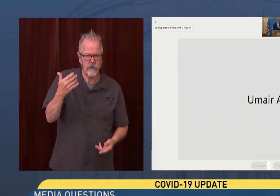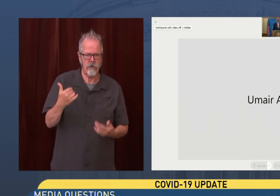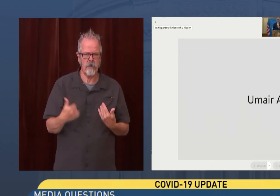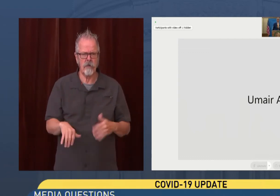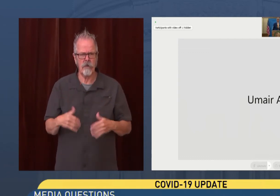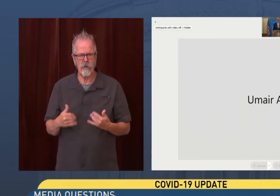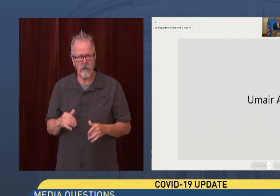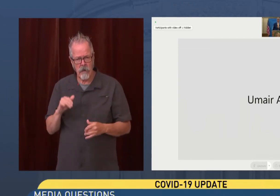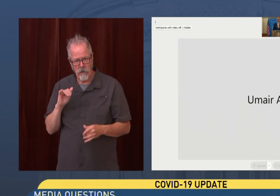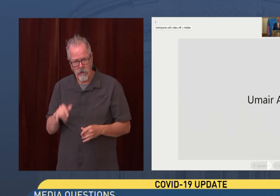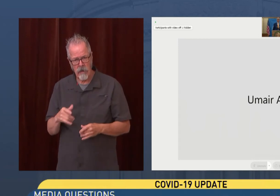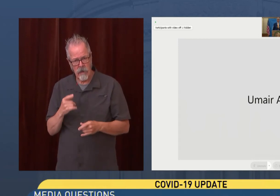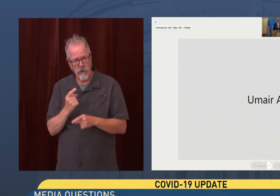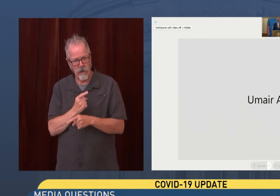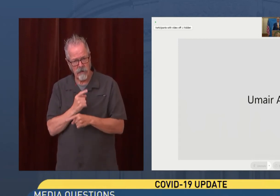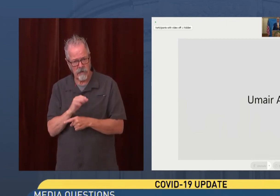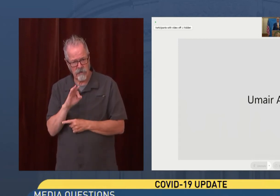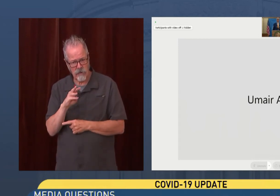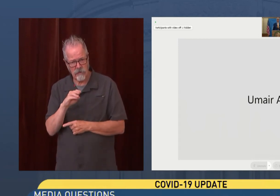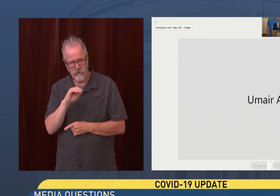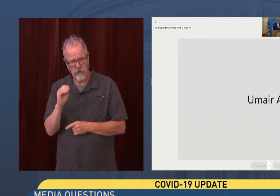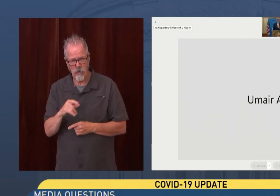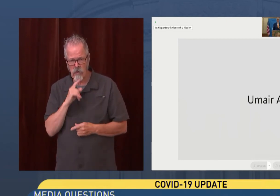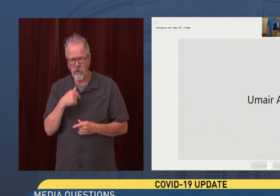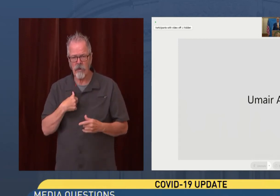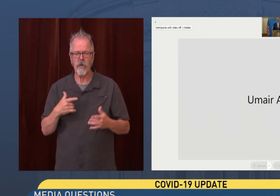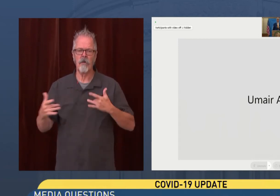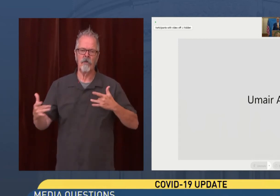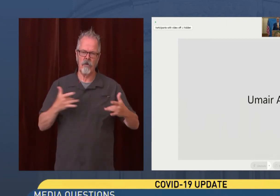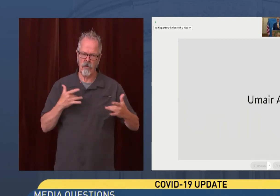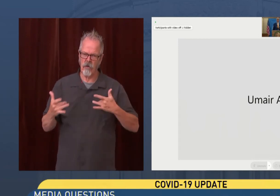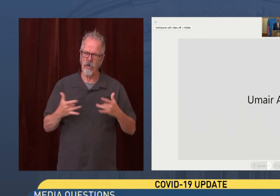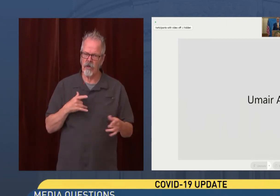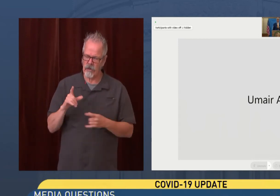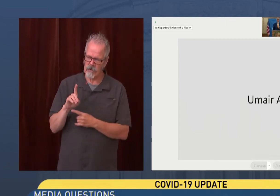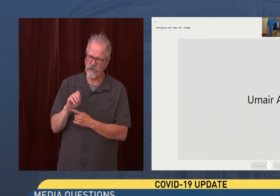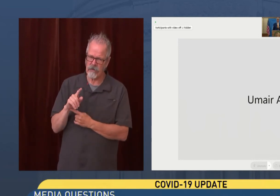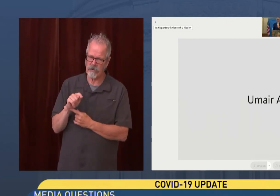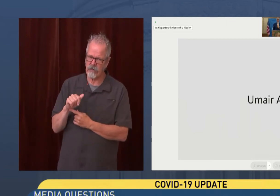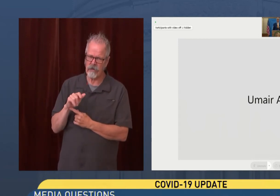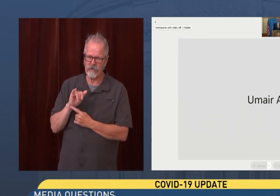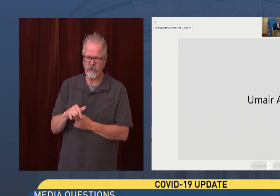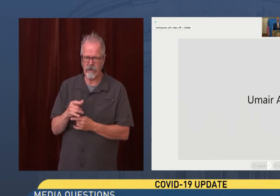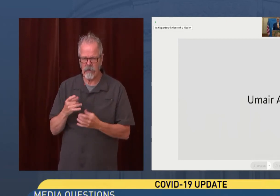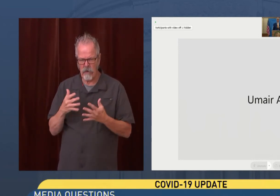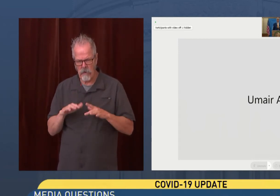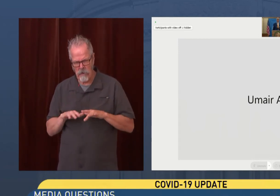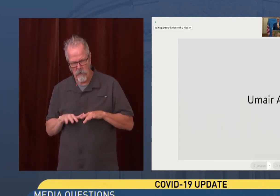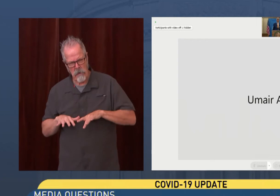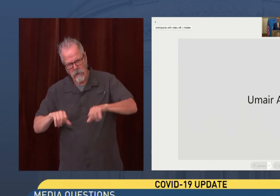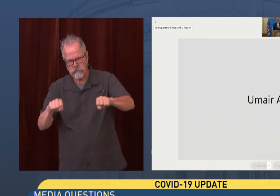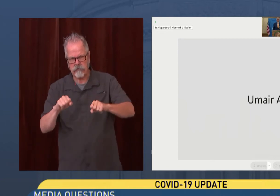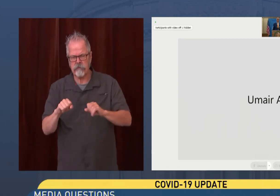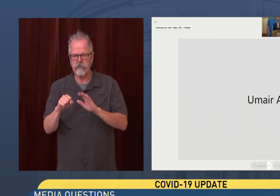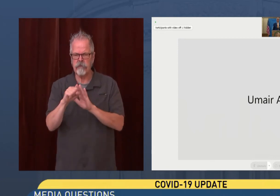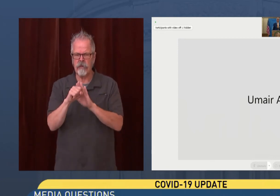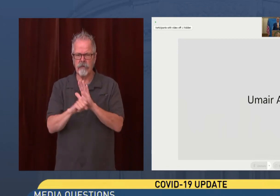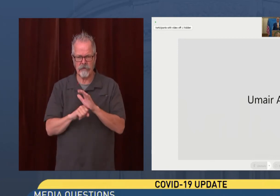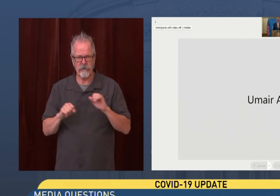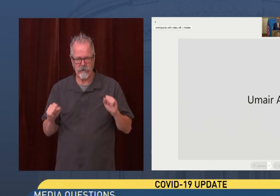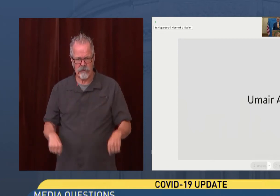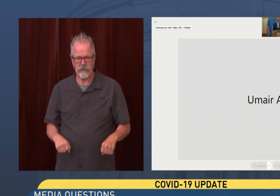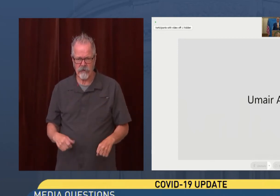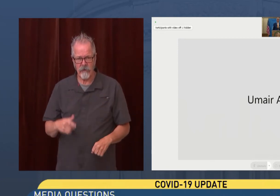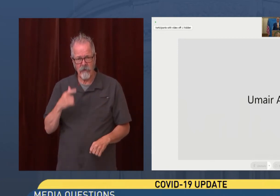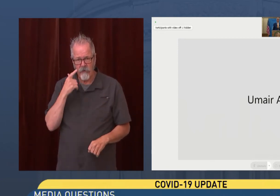is really the concern that we have is that we are now seeing the Delta variant take hold in our state, especially on those who, who are